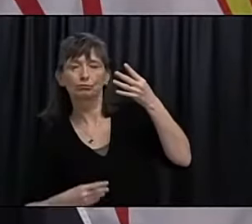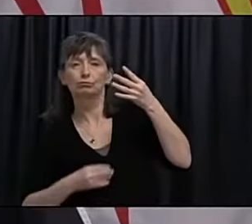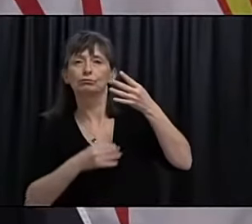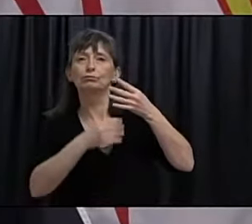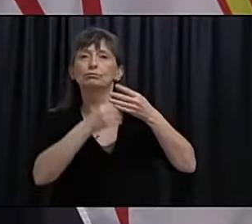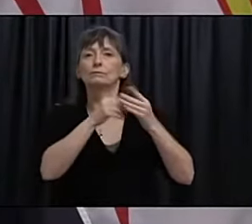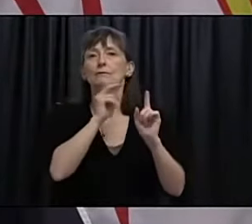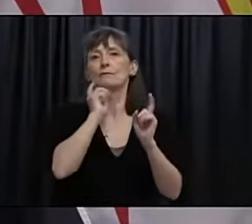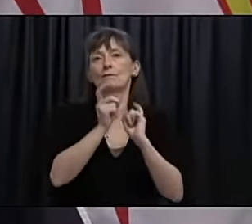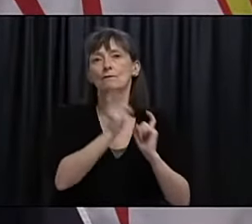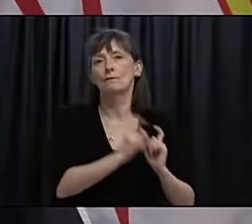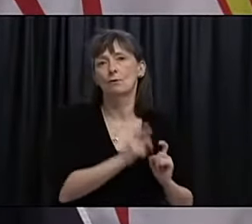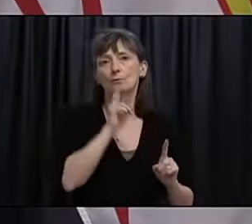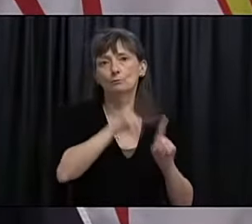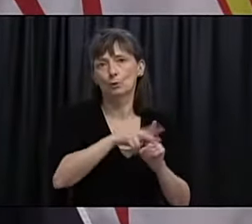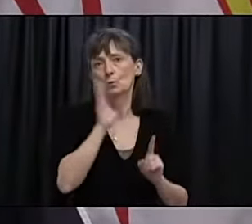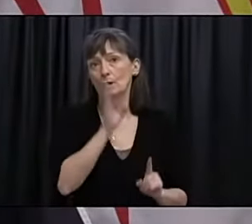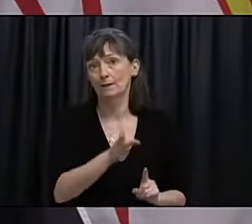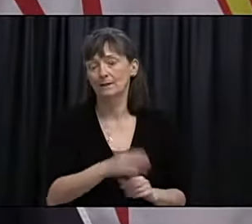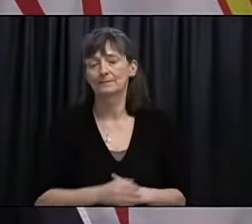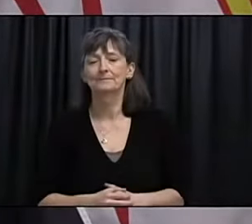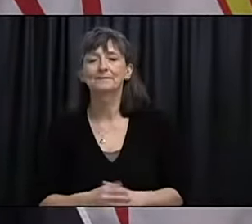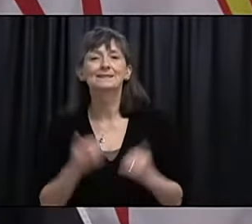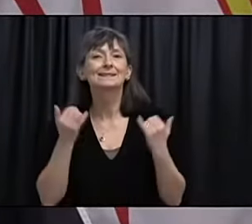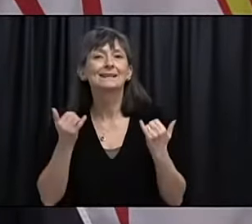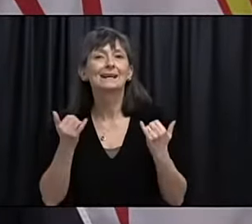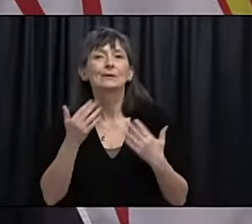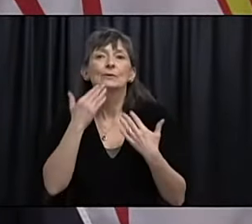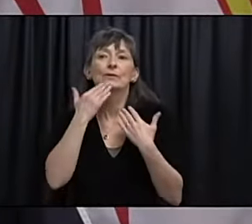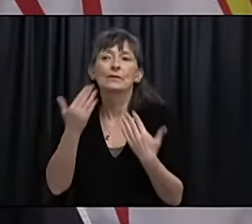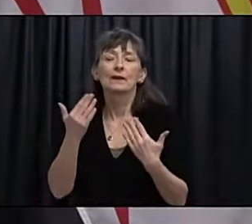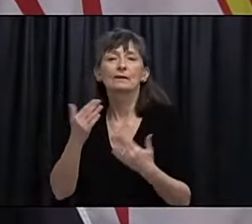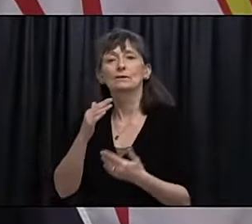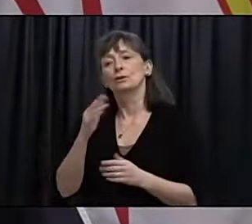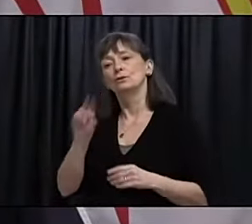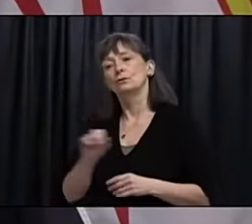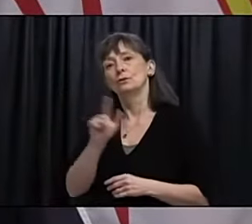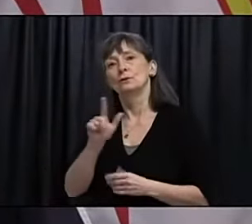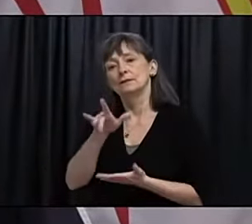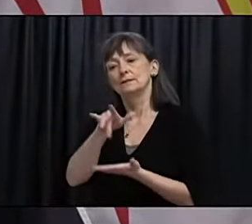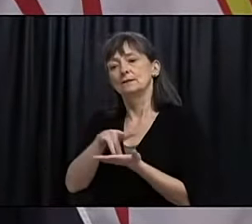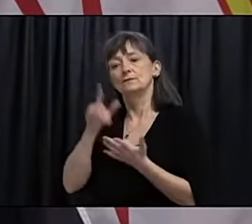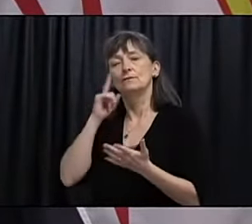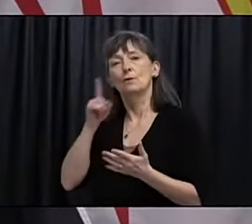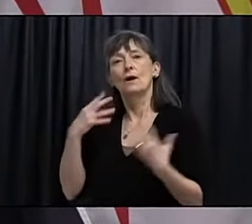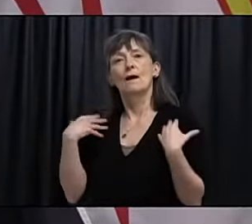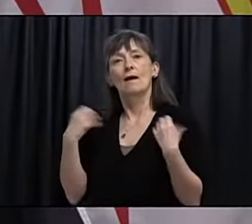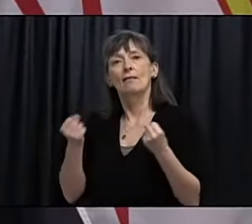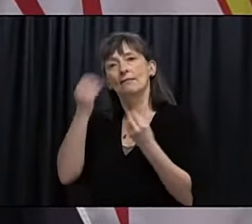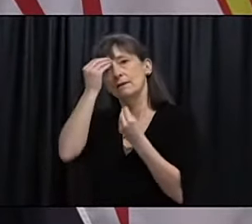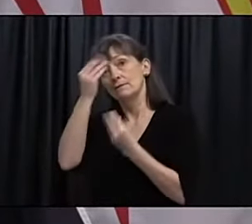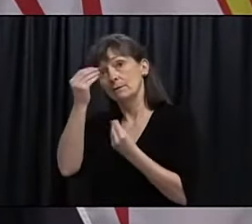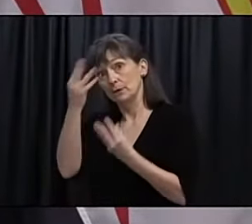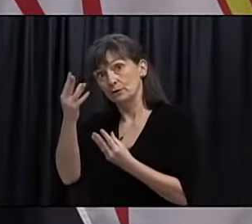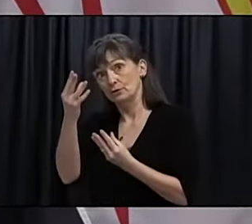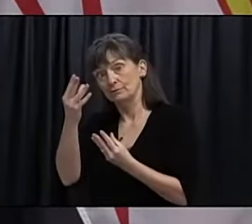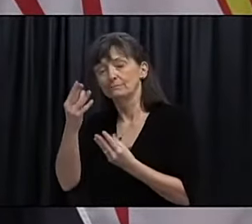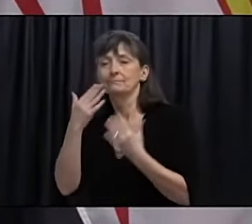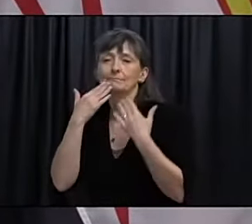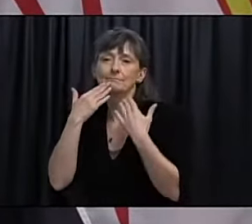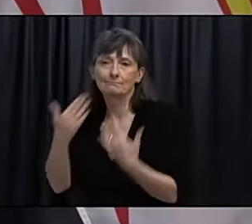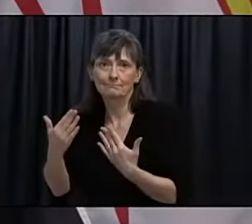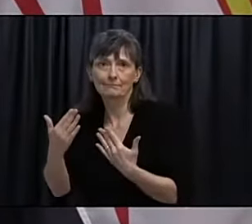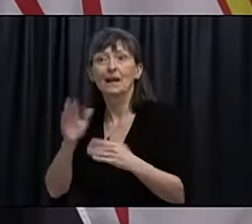thank today the Newfoundland and Labrador Center for Health Information. They are responsible for supporting our